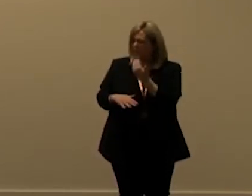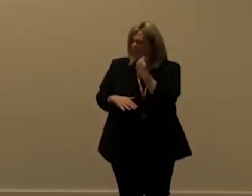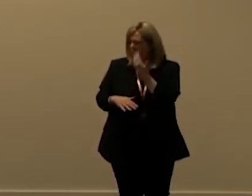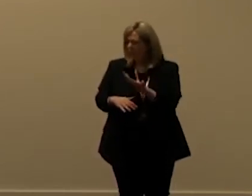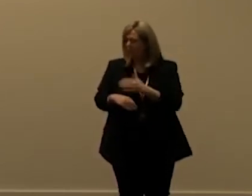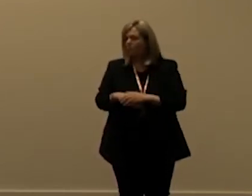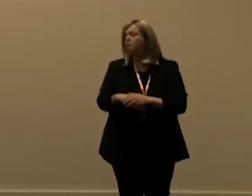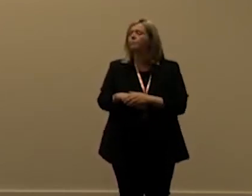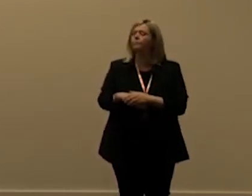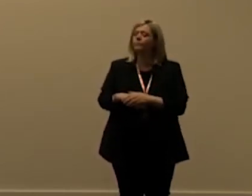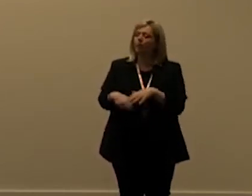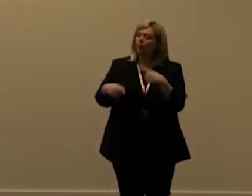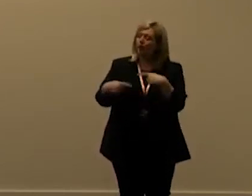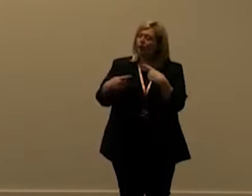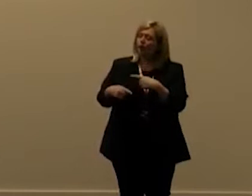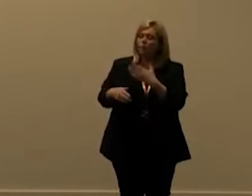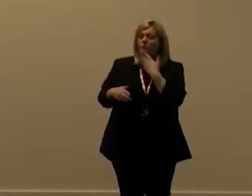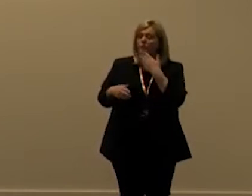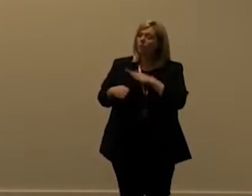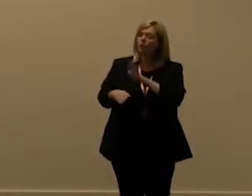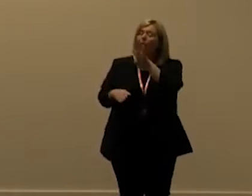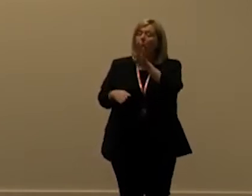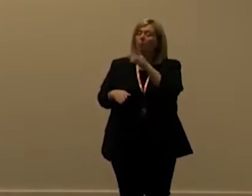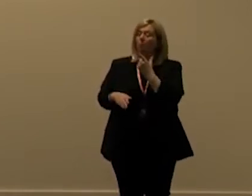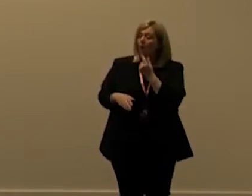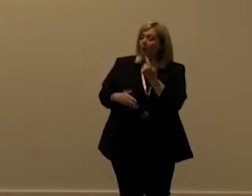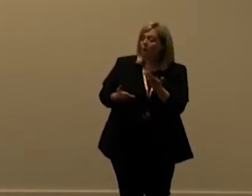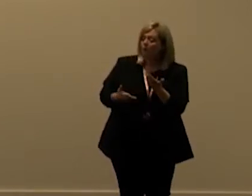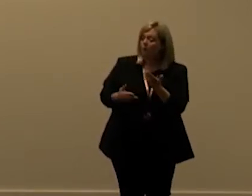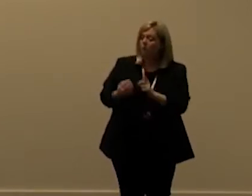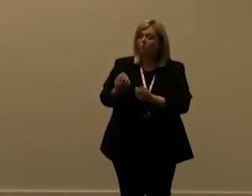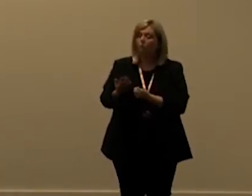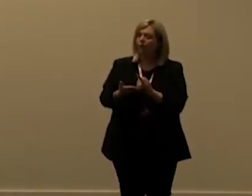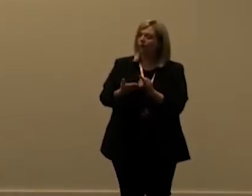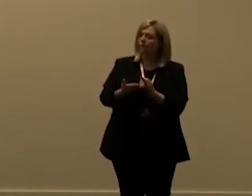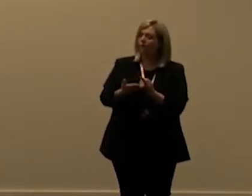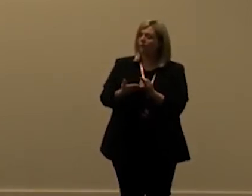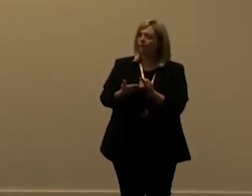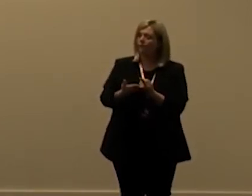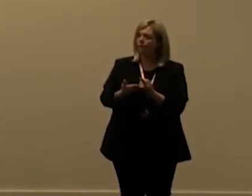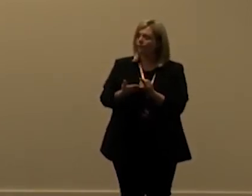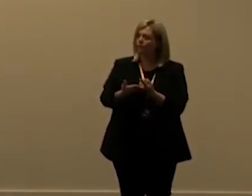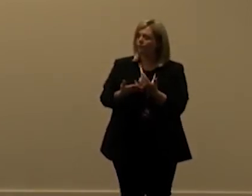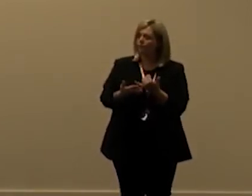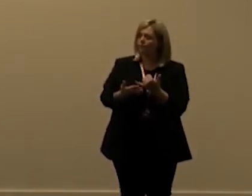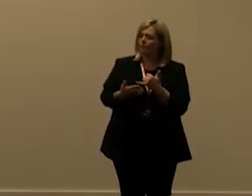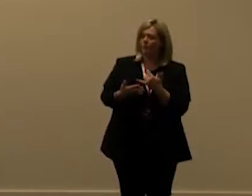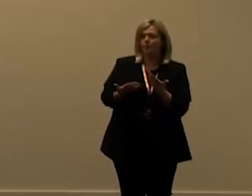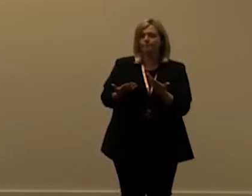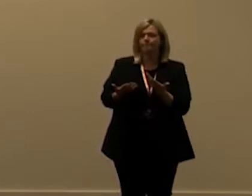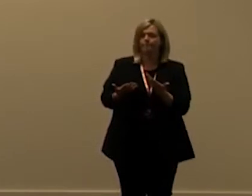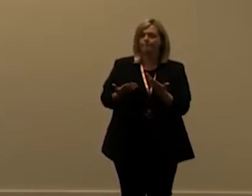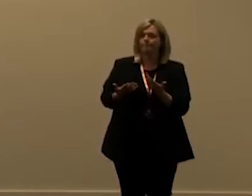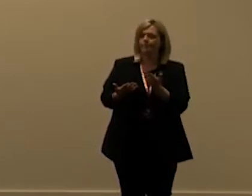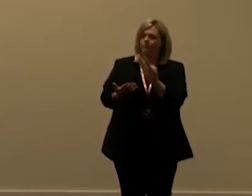and they will allow temporary peaks that's what they say in the documentation so if you have a if you're like rolling around like